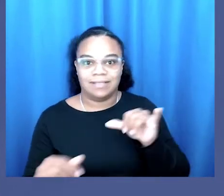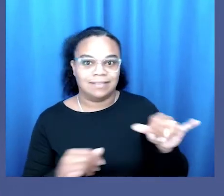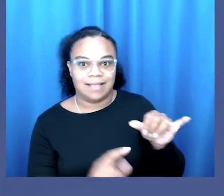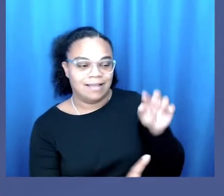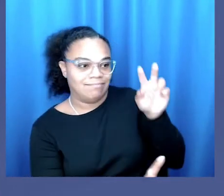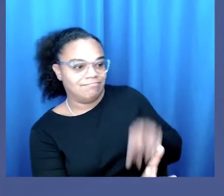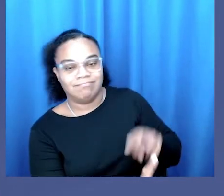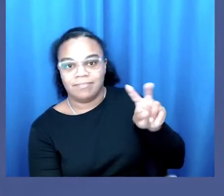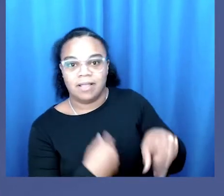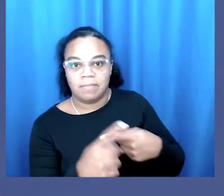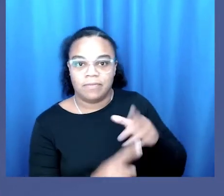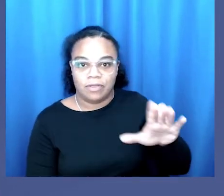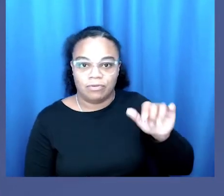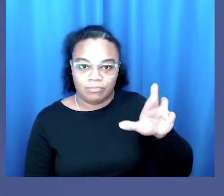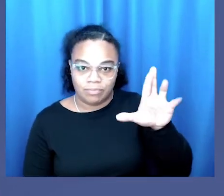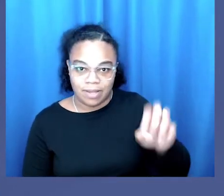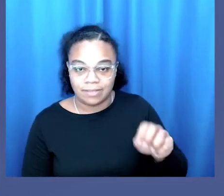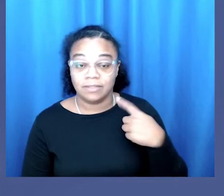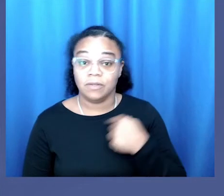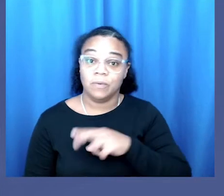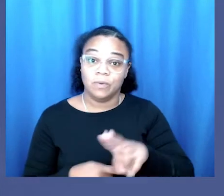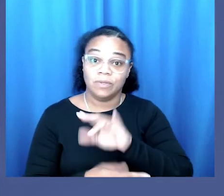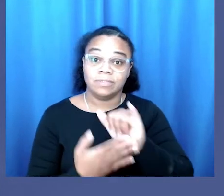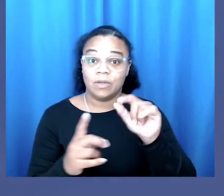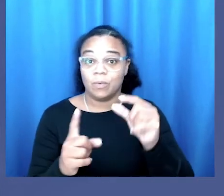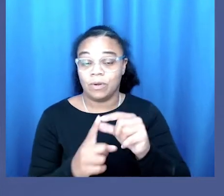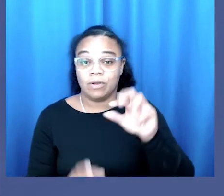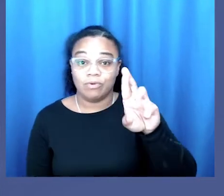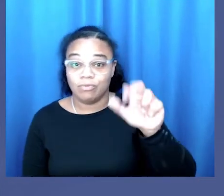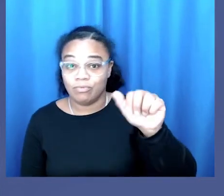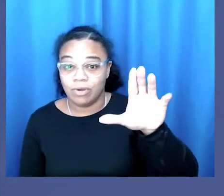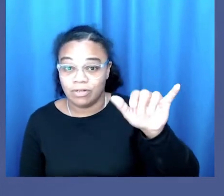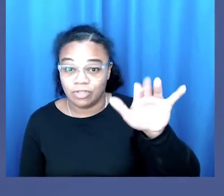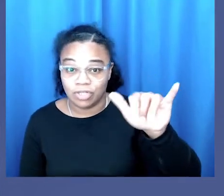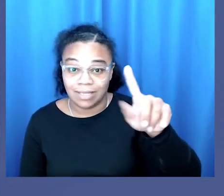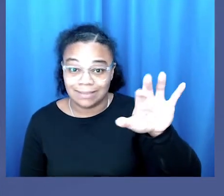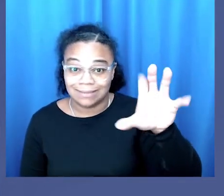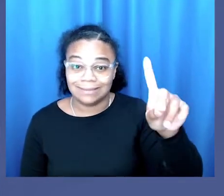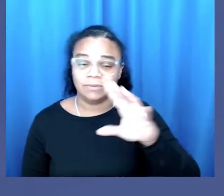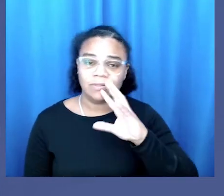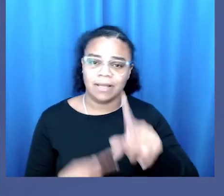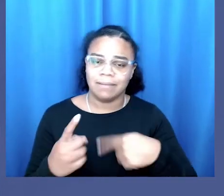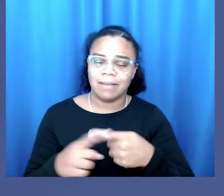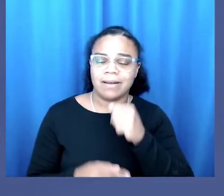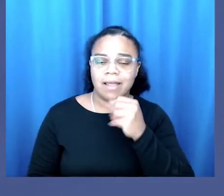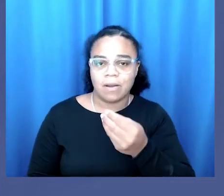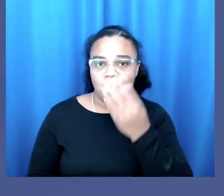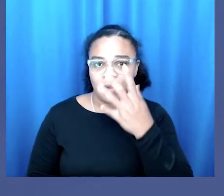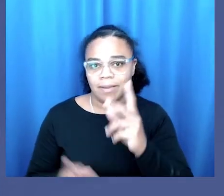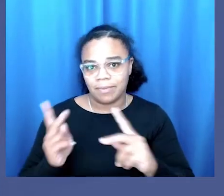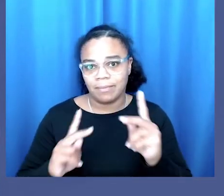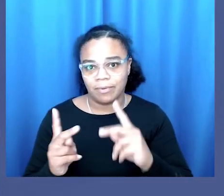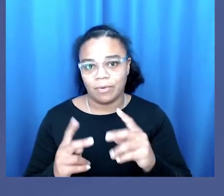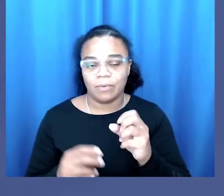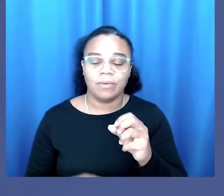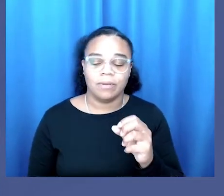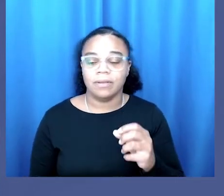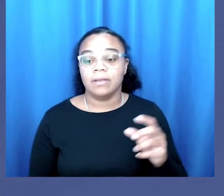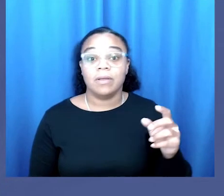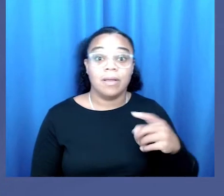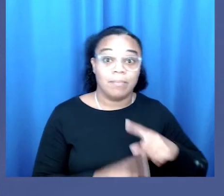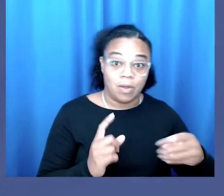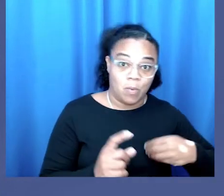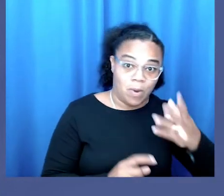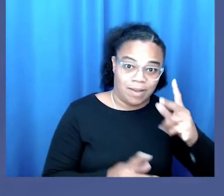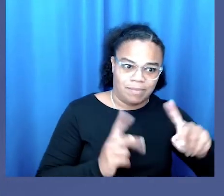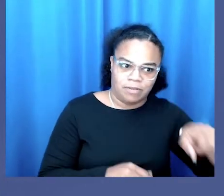lesser degree. Often when we use the term racialized we refer to all non-white or less white people as being racialized while